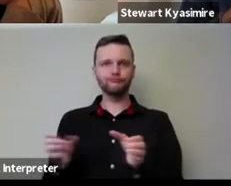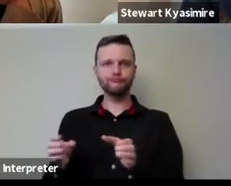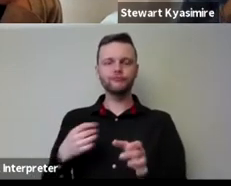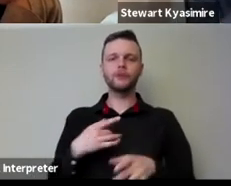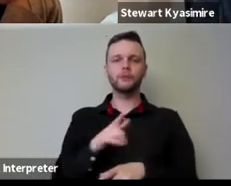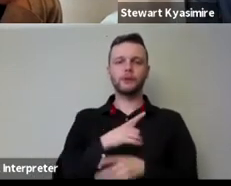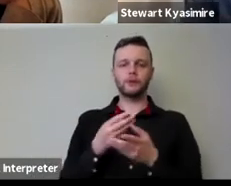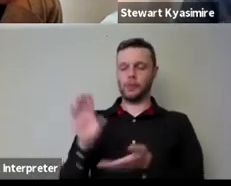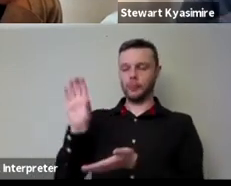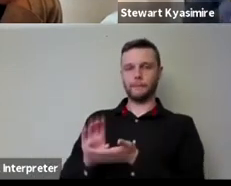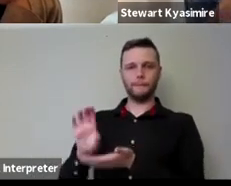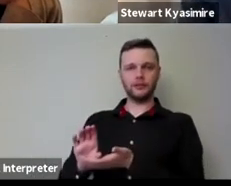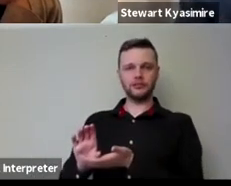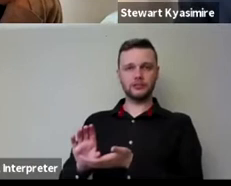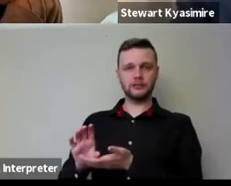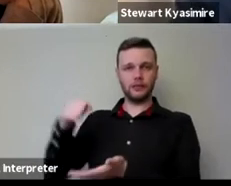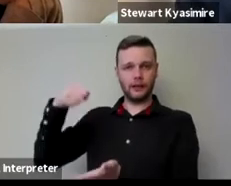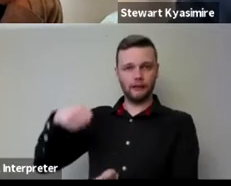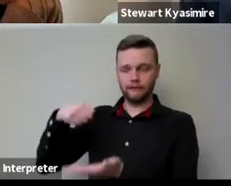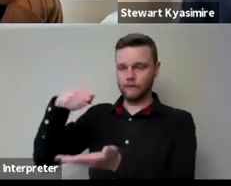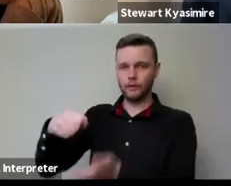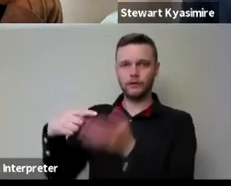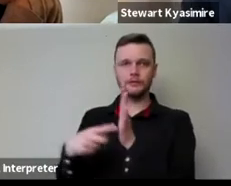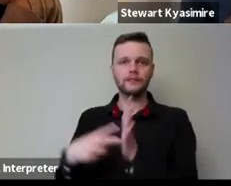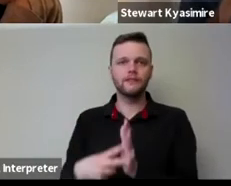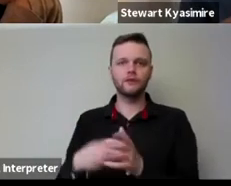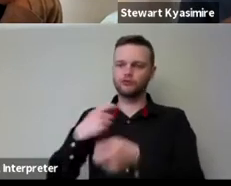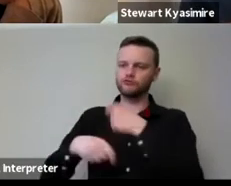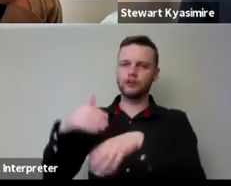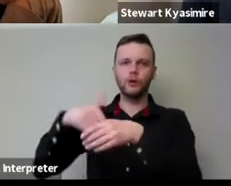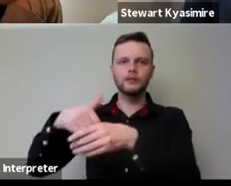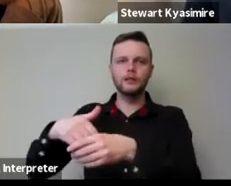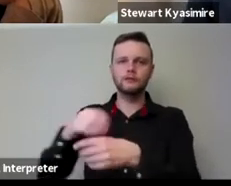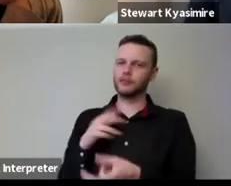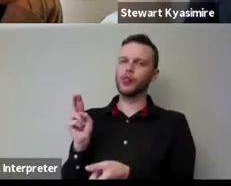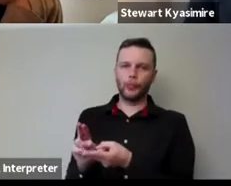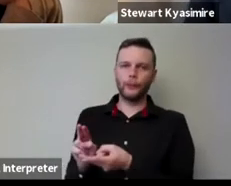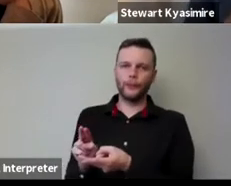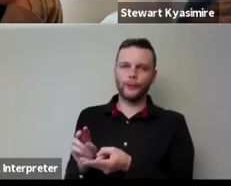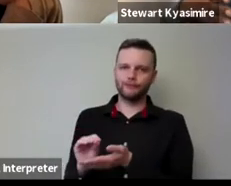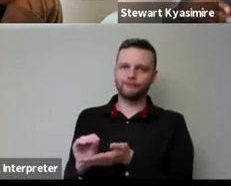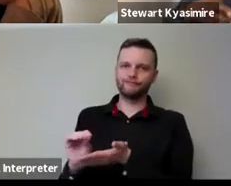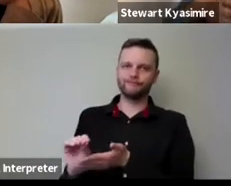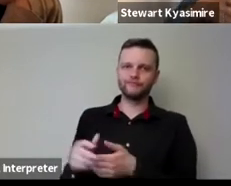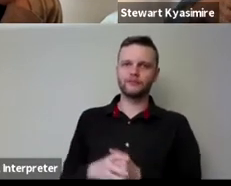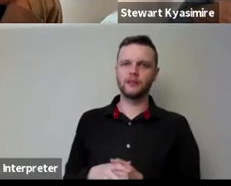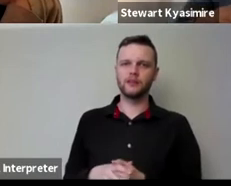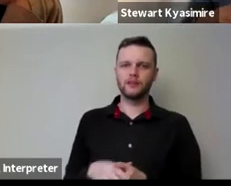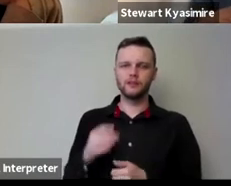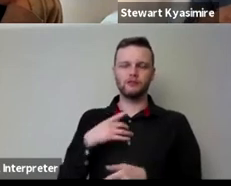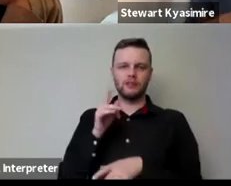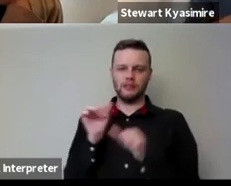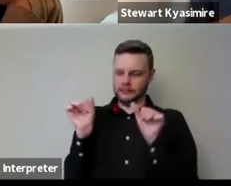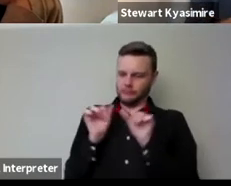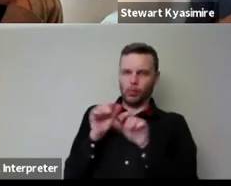given to make television shows or online content um were very low so they were it was a it was a little community